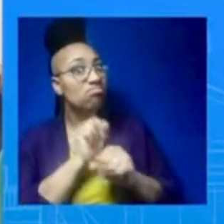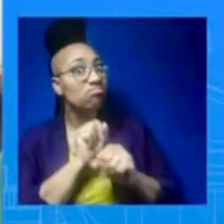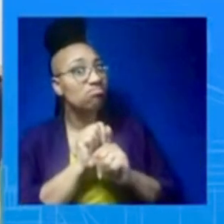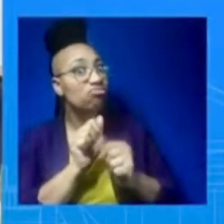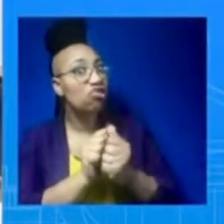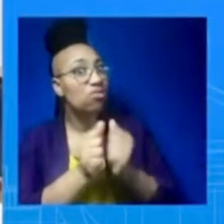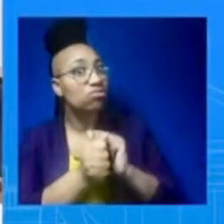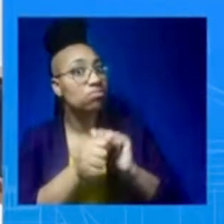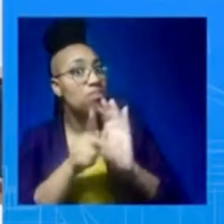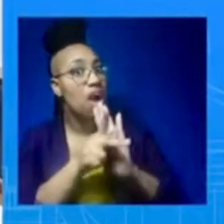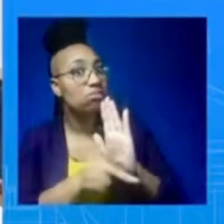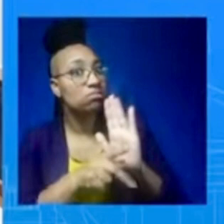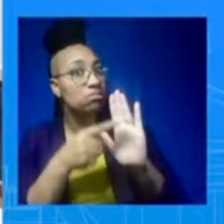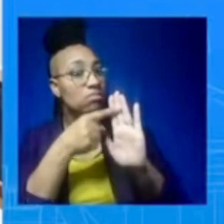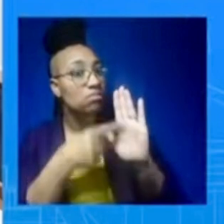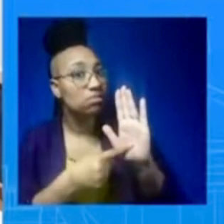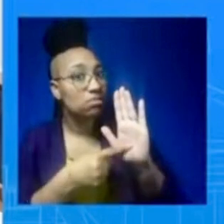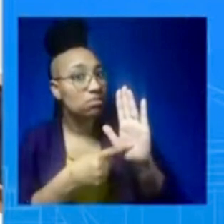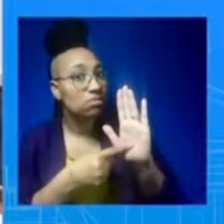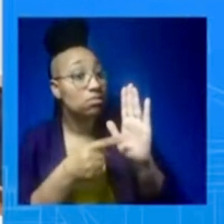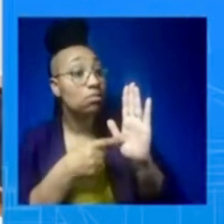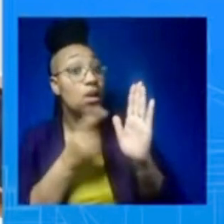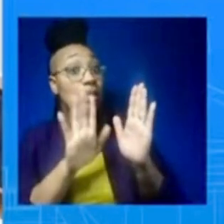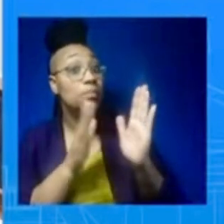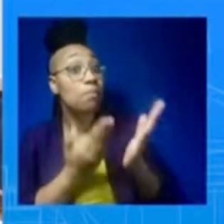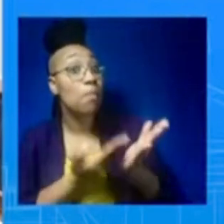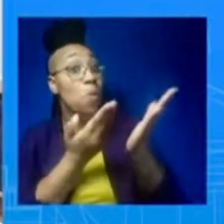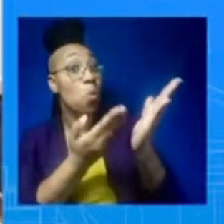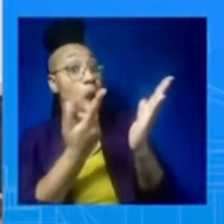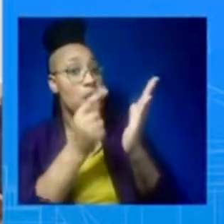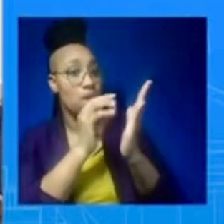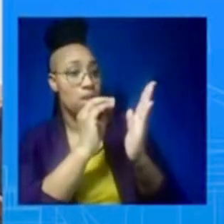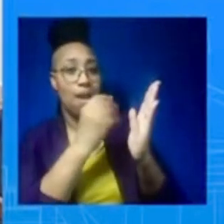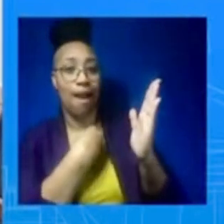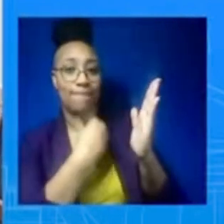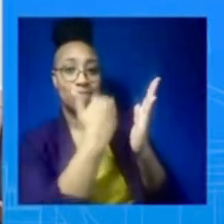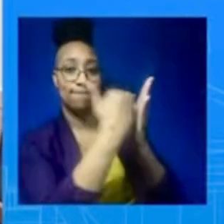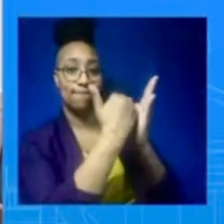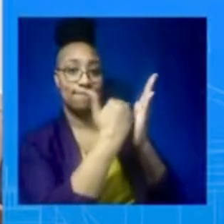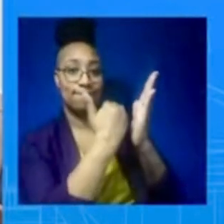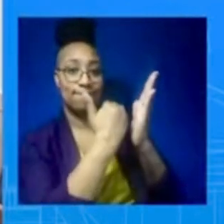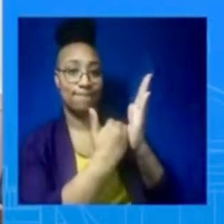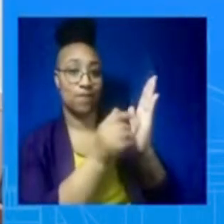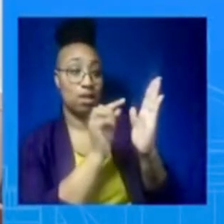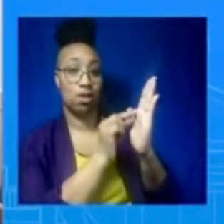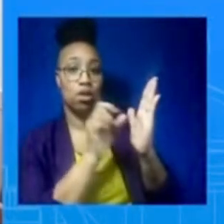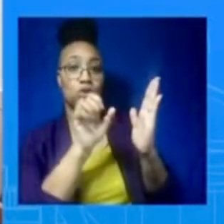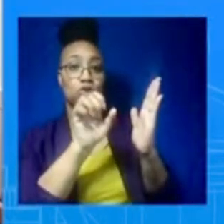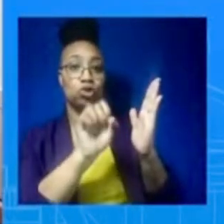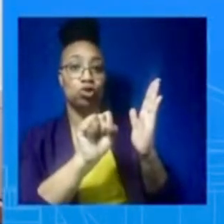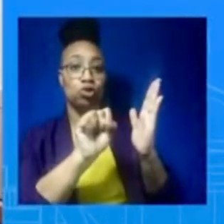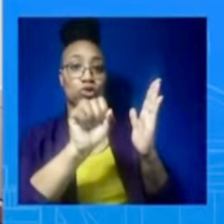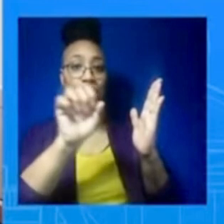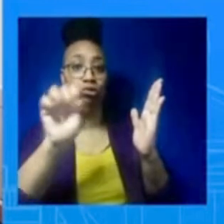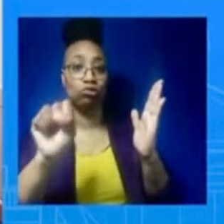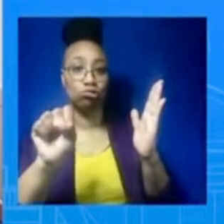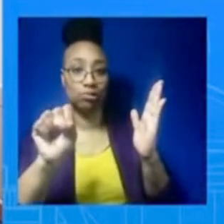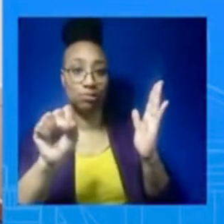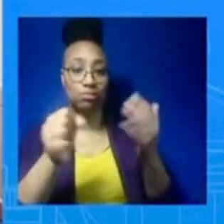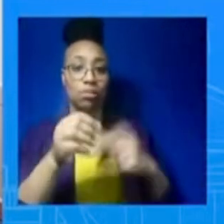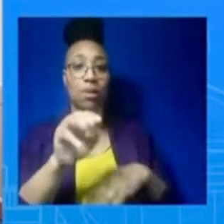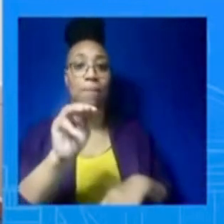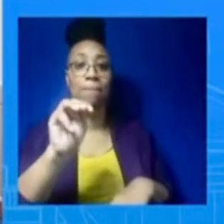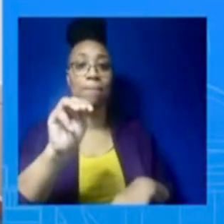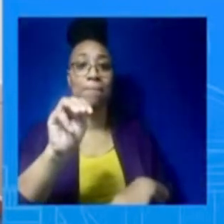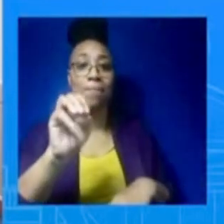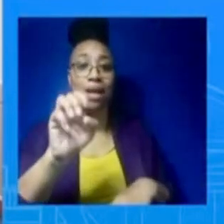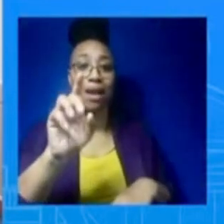never intended to refer to Social Security and Medicare. And the White House is viewed as that end this conversation. Is the discussion over